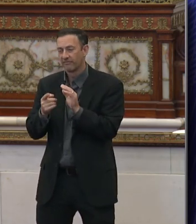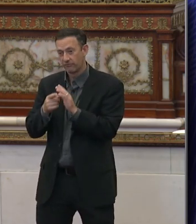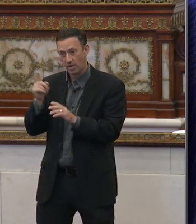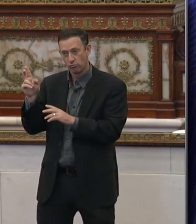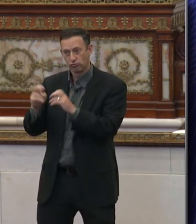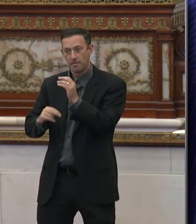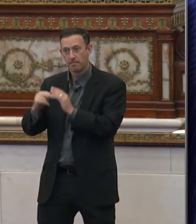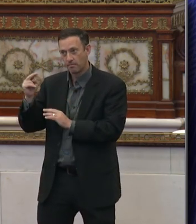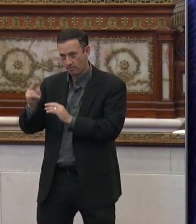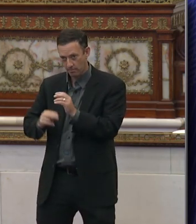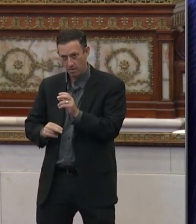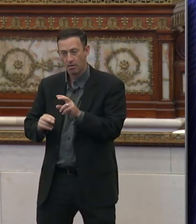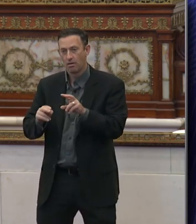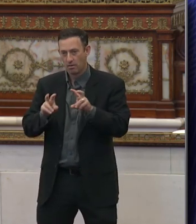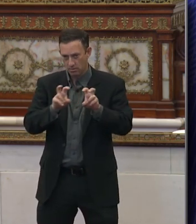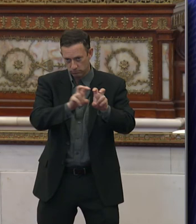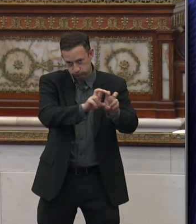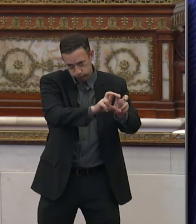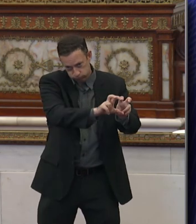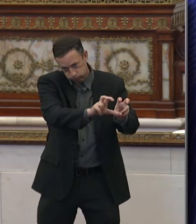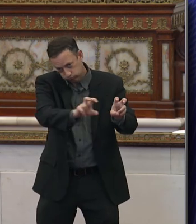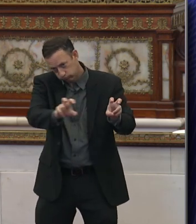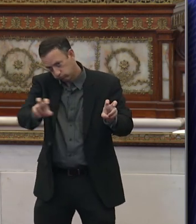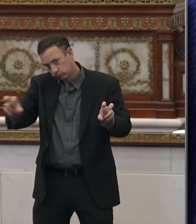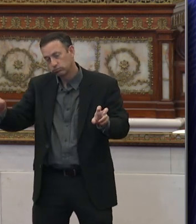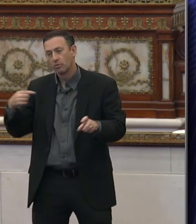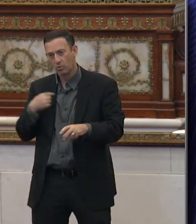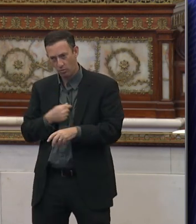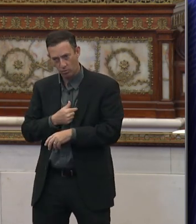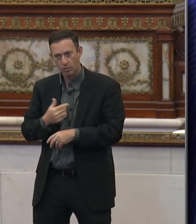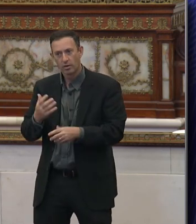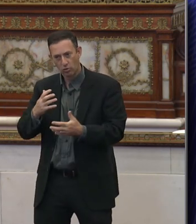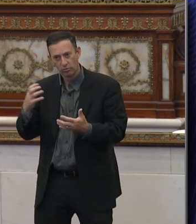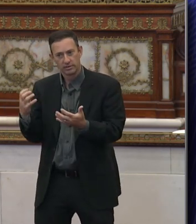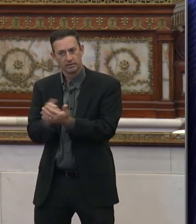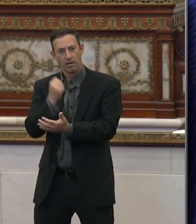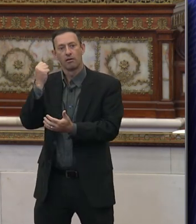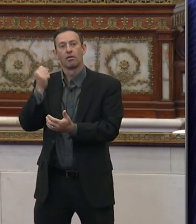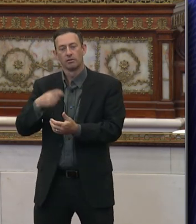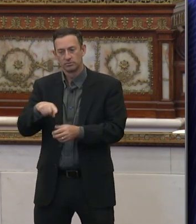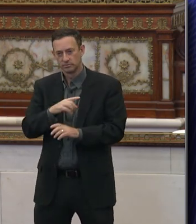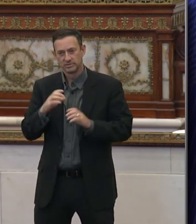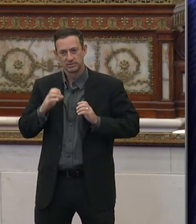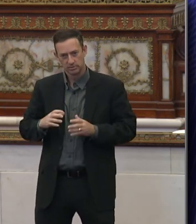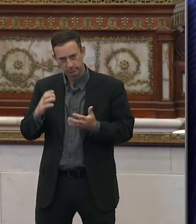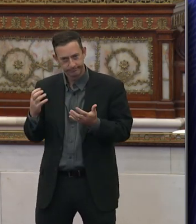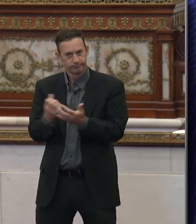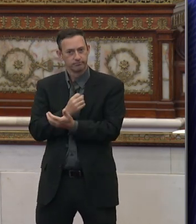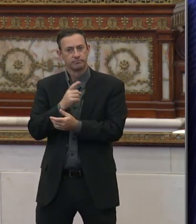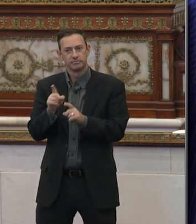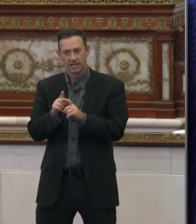that we are entitled to, that the citizens are entitled to, as taxpayers.